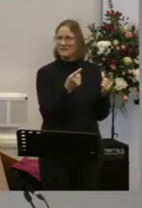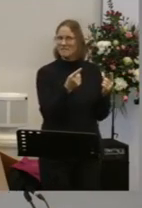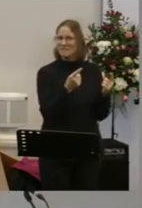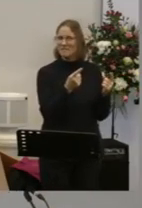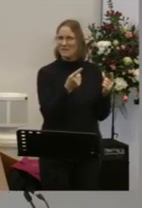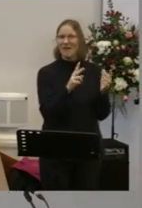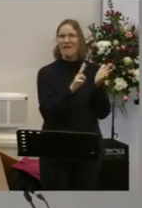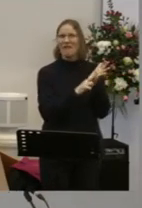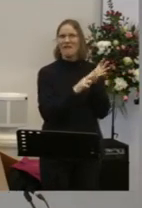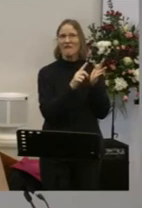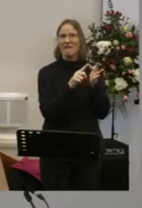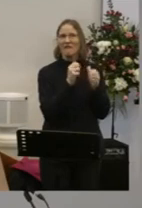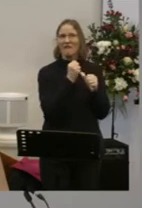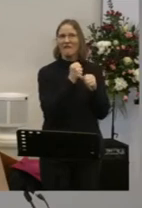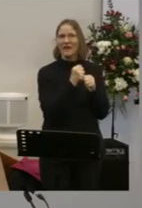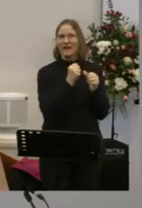Was vegan